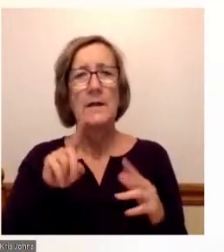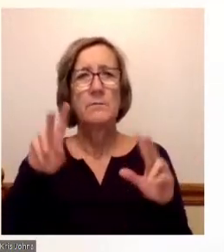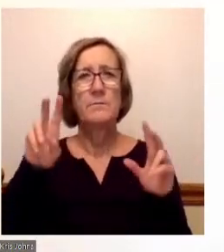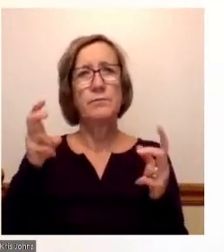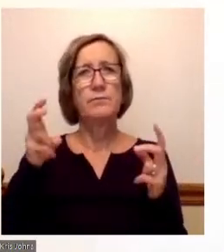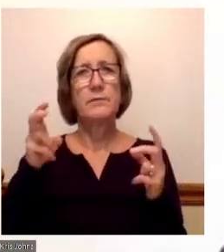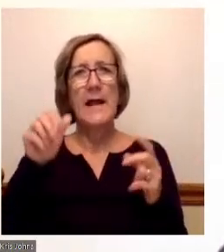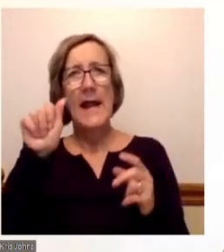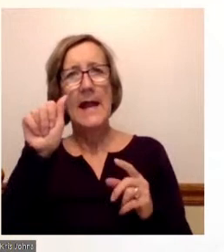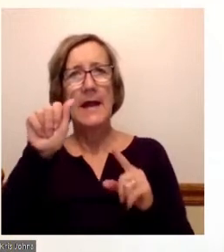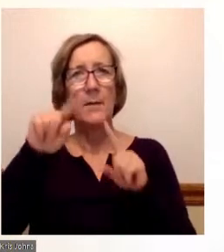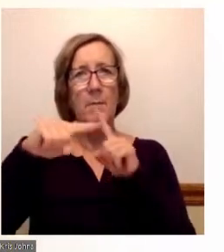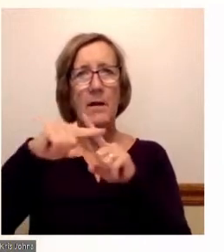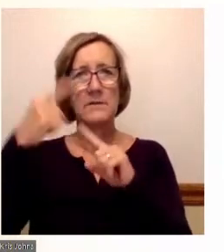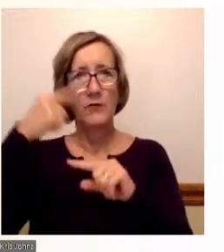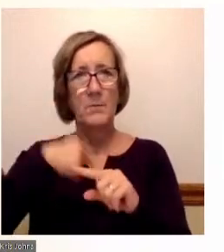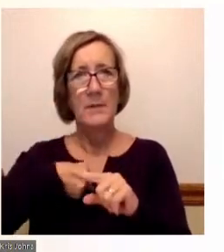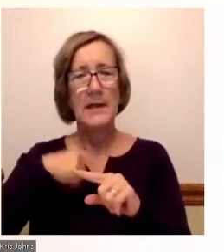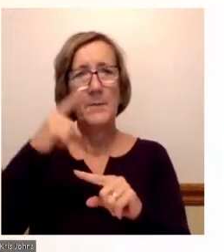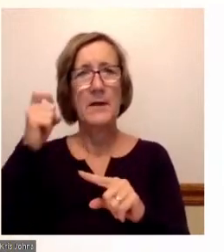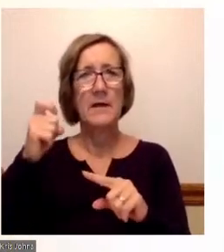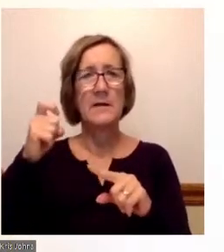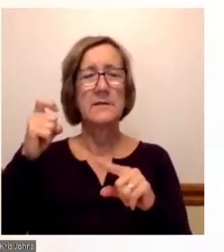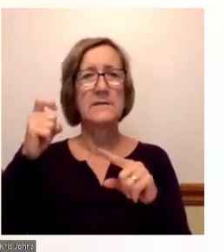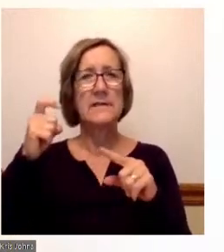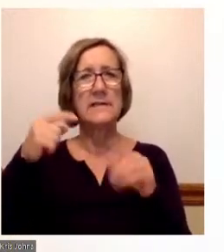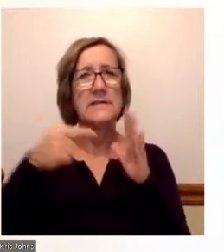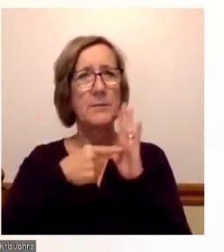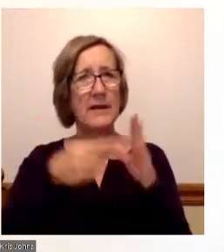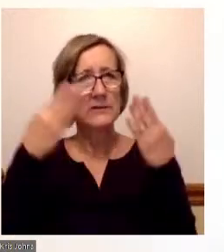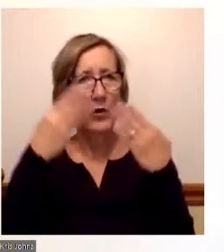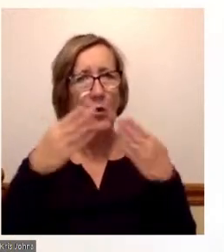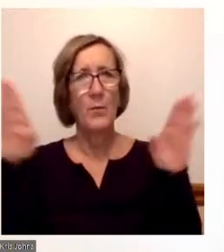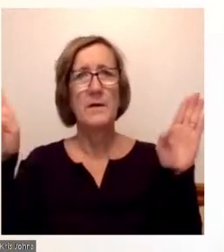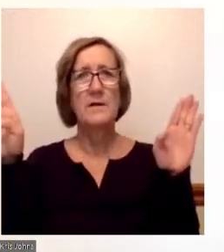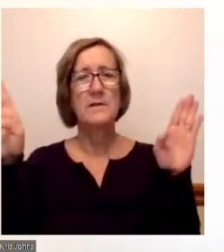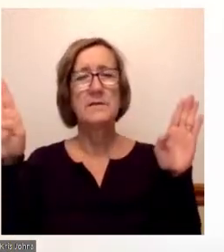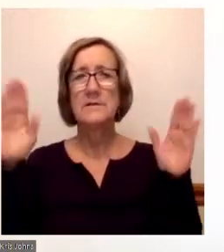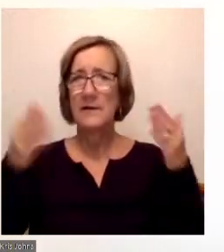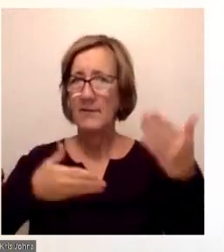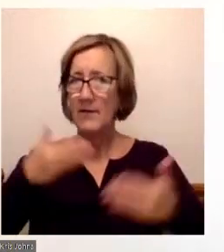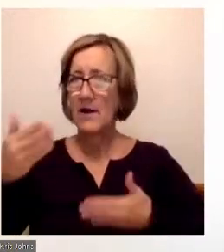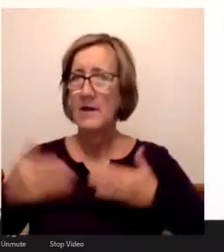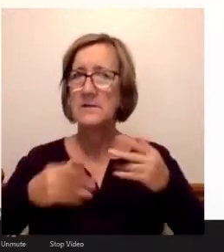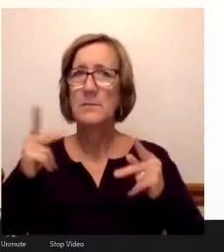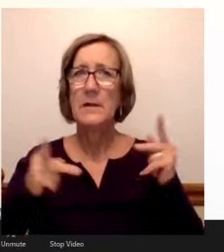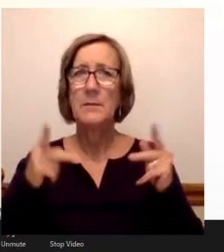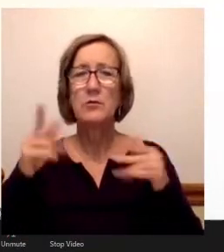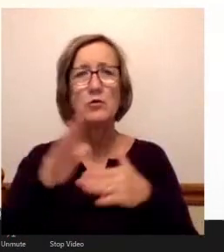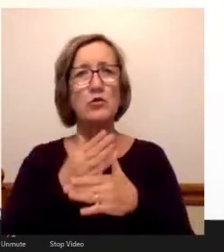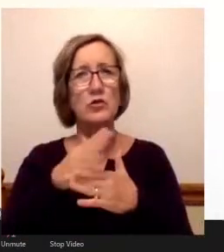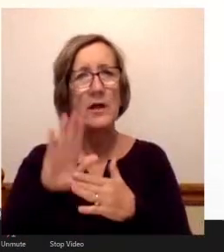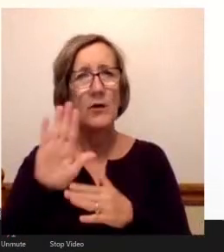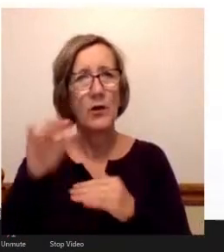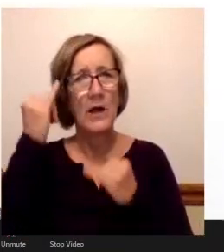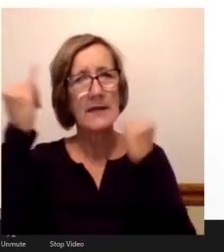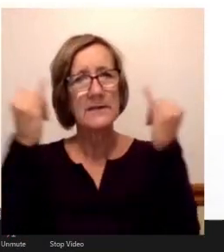doing to publicly display its openness. It just needs to continue and invite individuals to share their voice. Thank you.